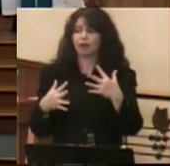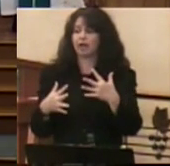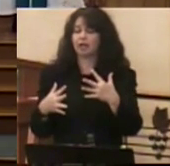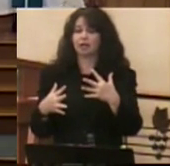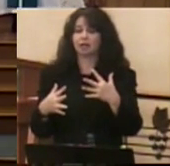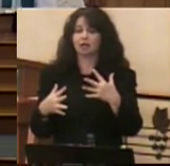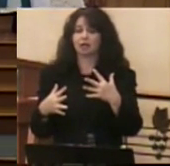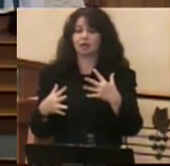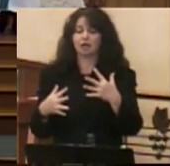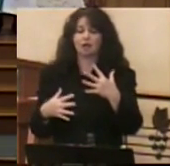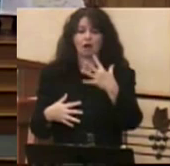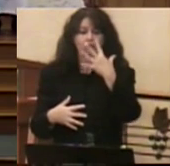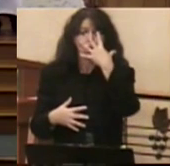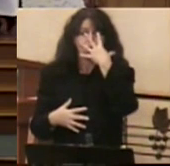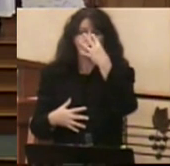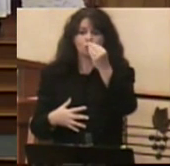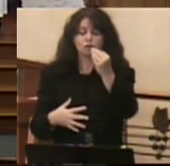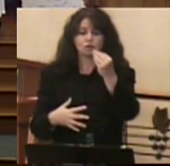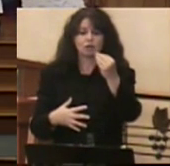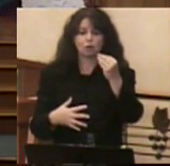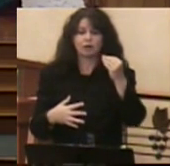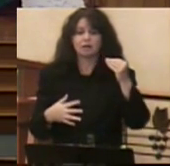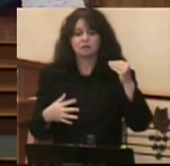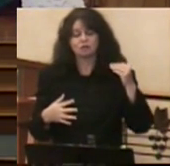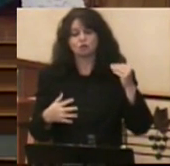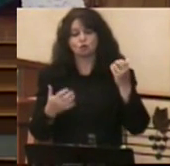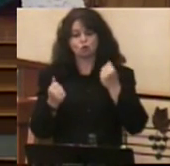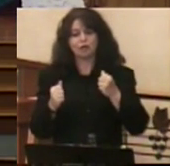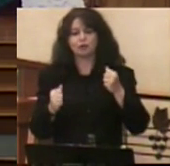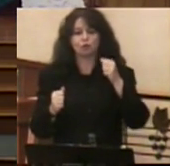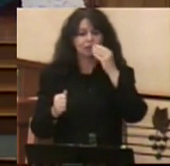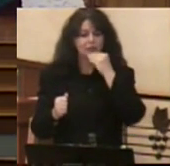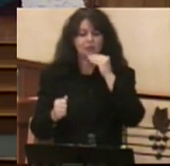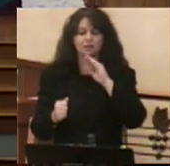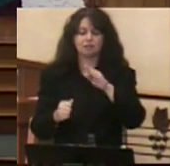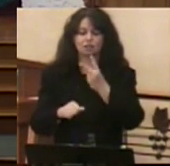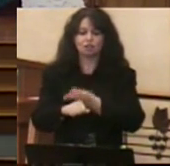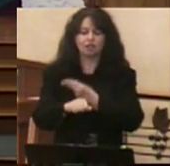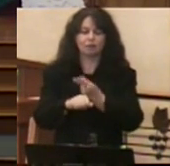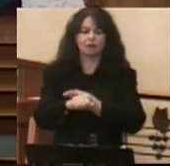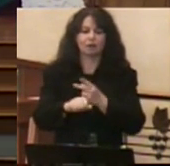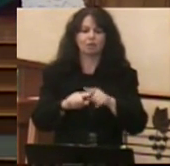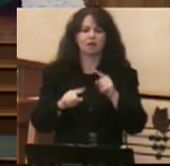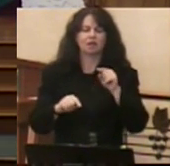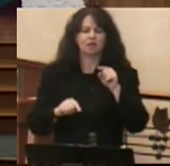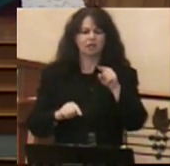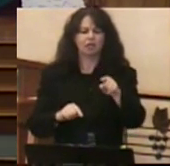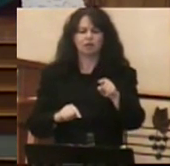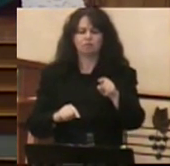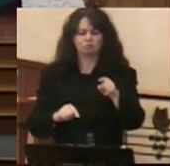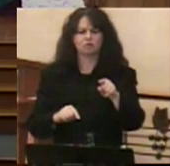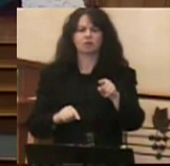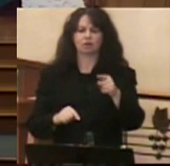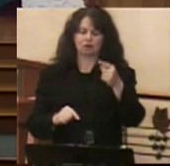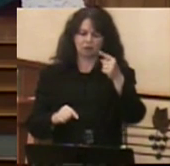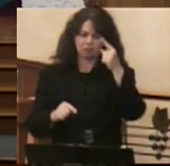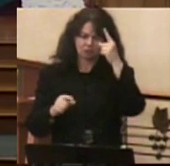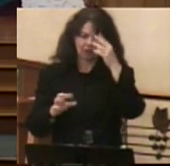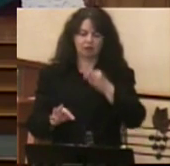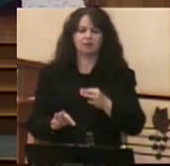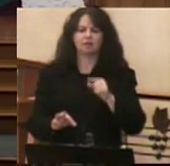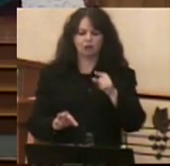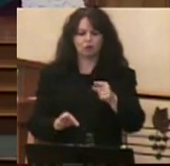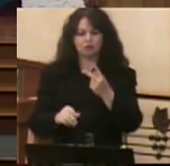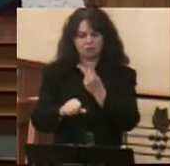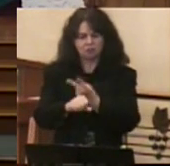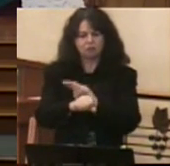felt that God continued to be with him, and he was able to defend himself and his flock in the